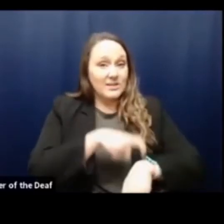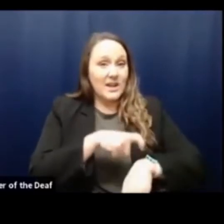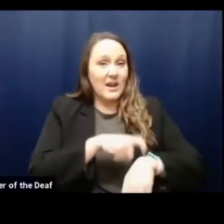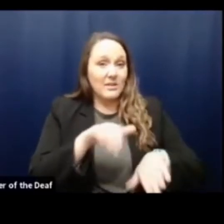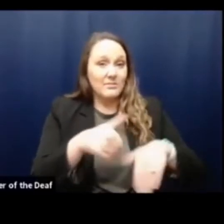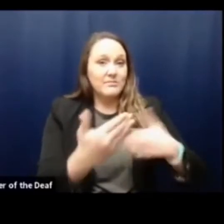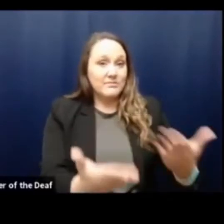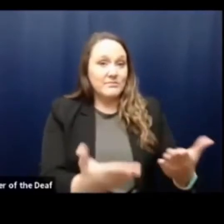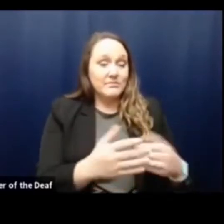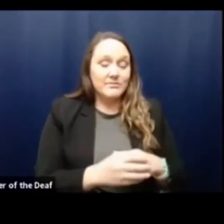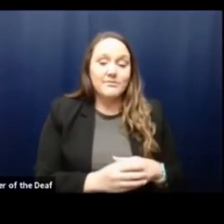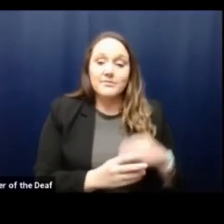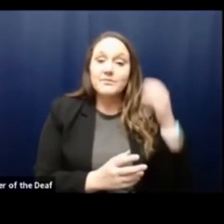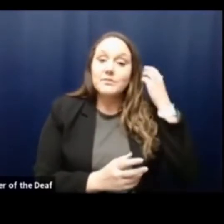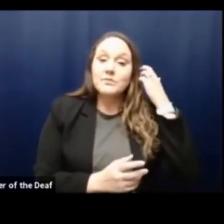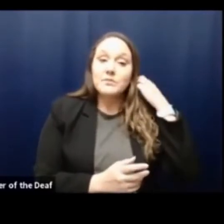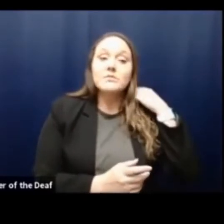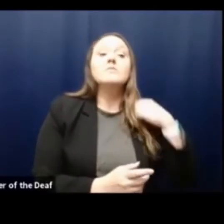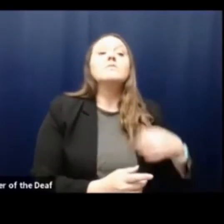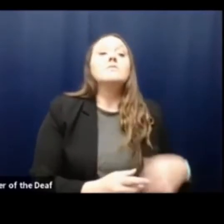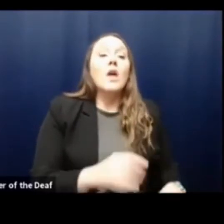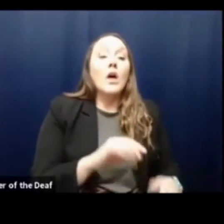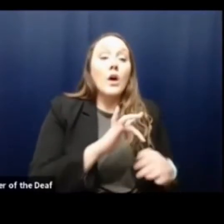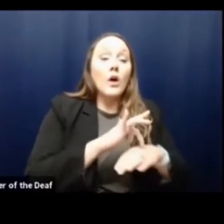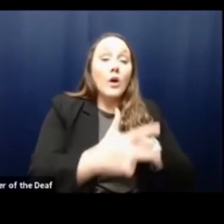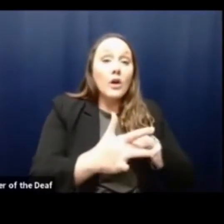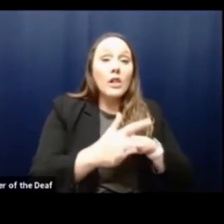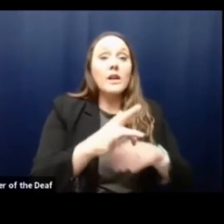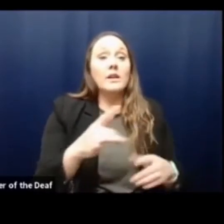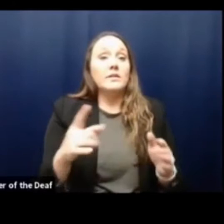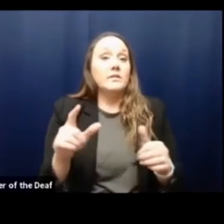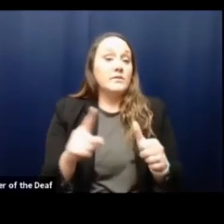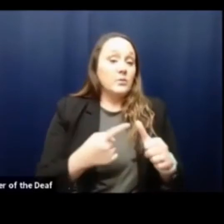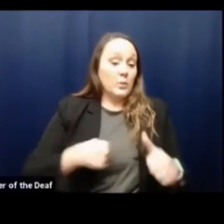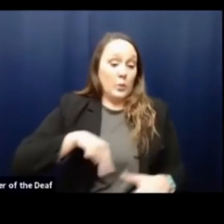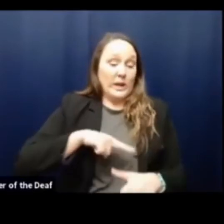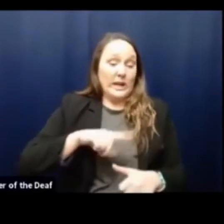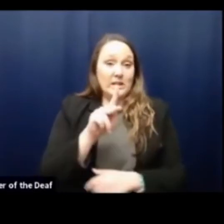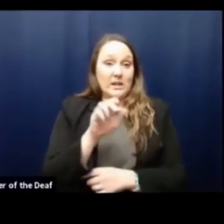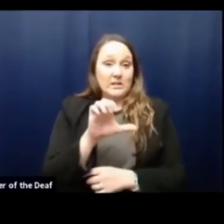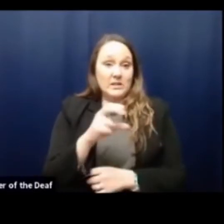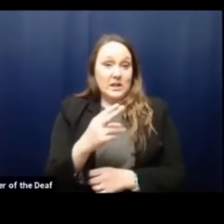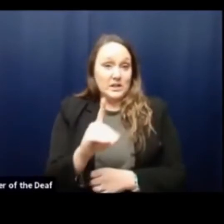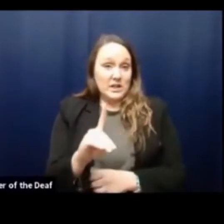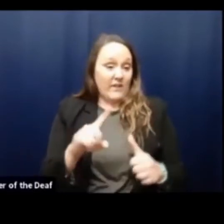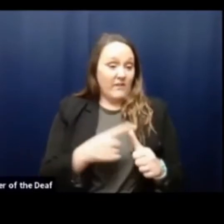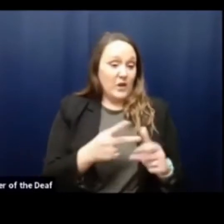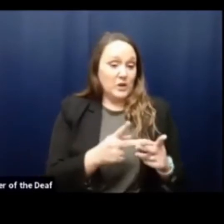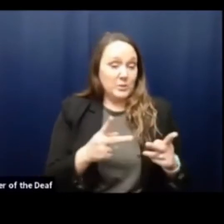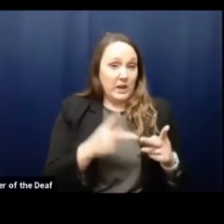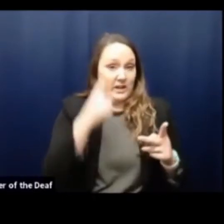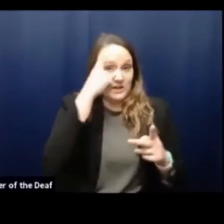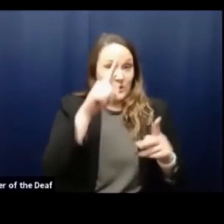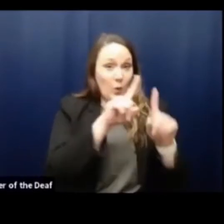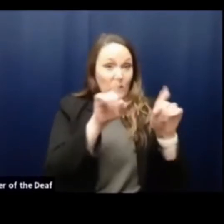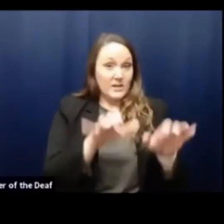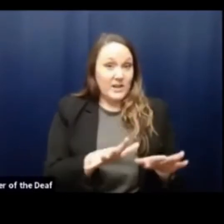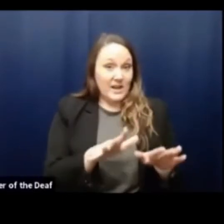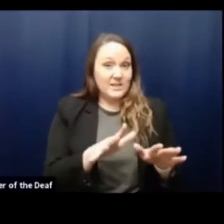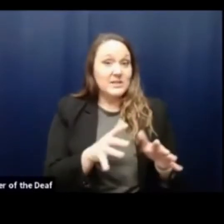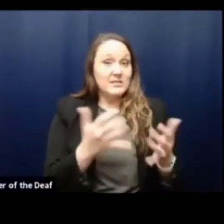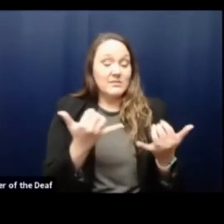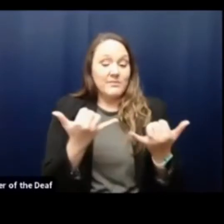Early on, we were the primary place to get tested for COVID-19. Now, that's the case with vaccine.